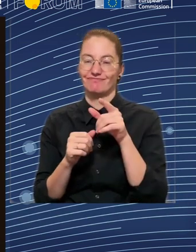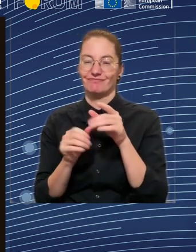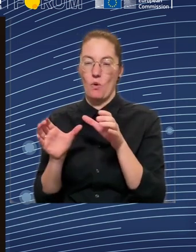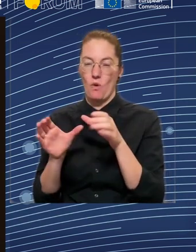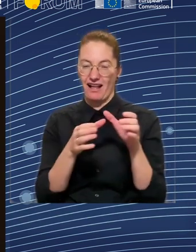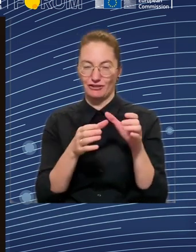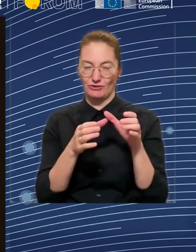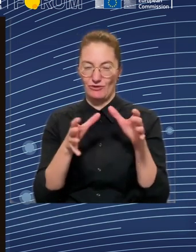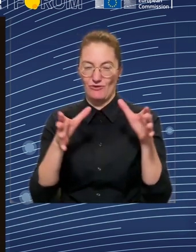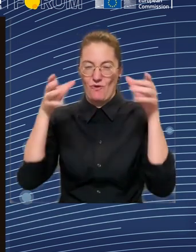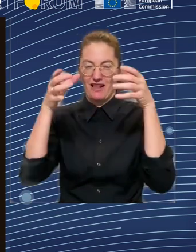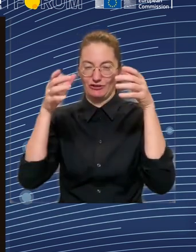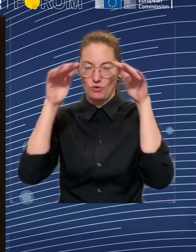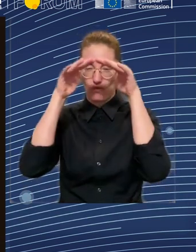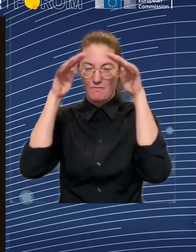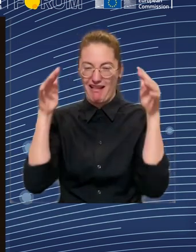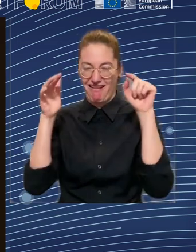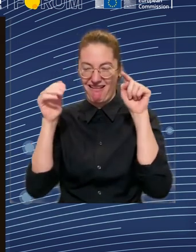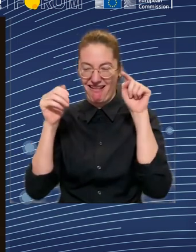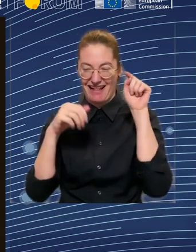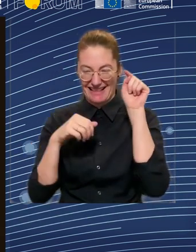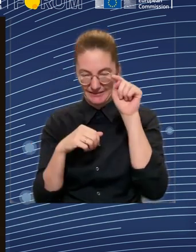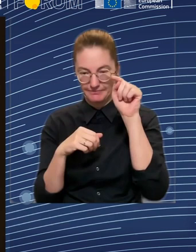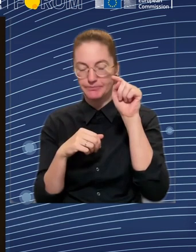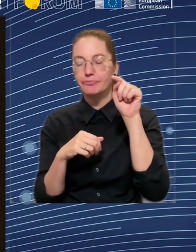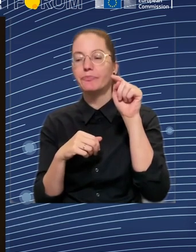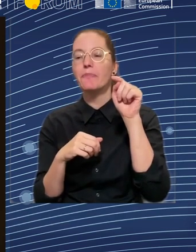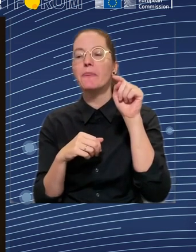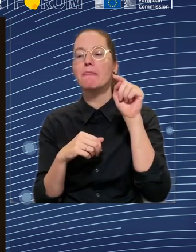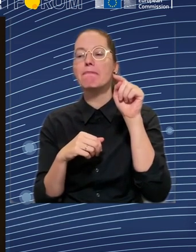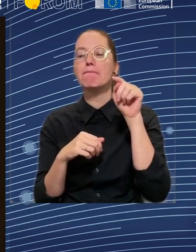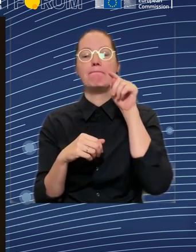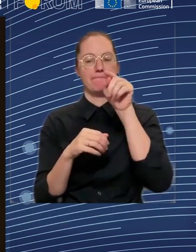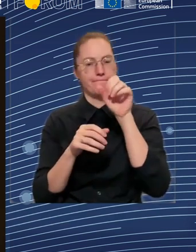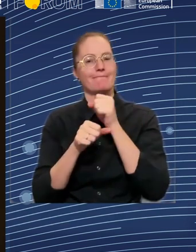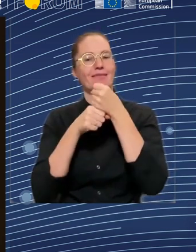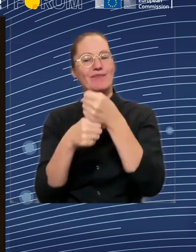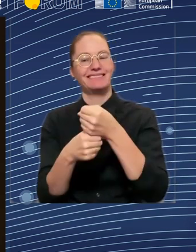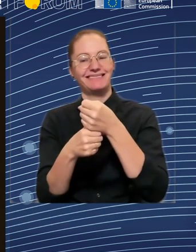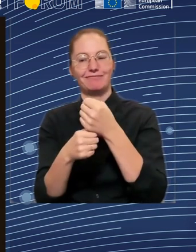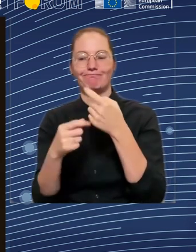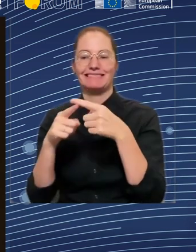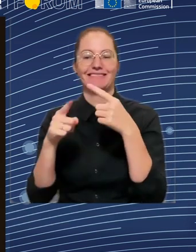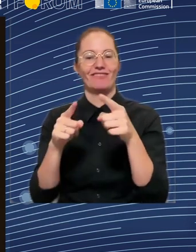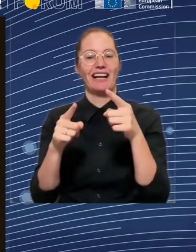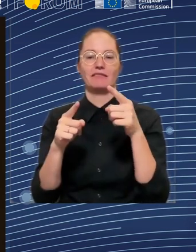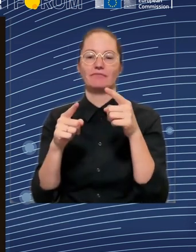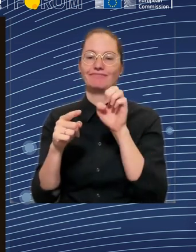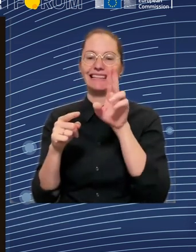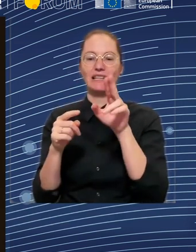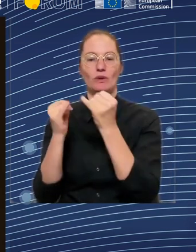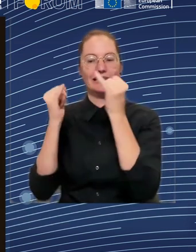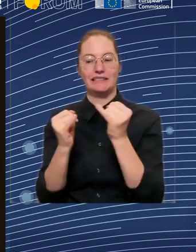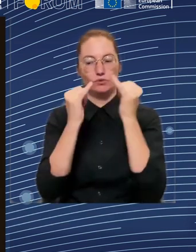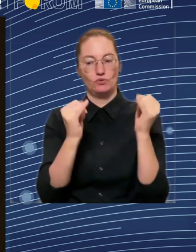the equal access to social protection. We know from the ground that there is a gap in accessing